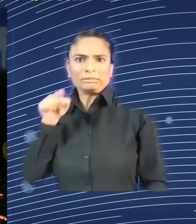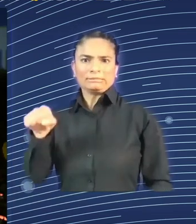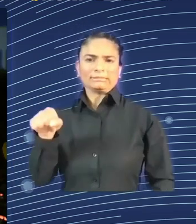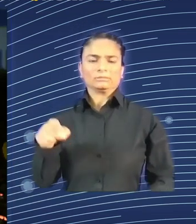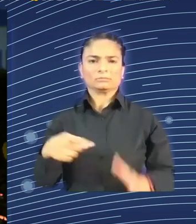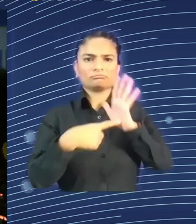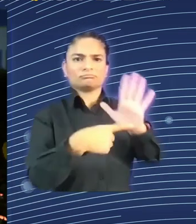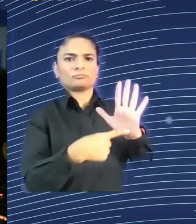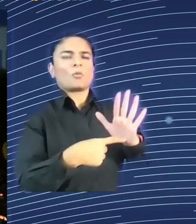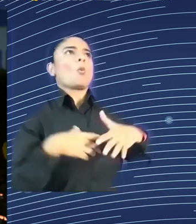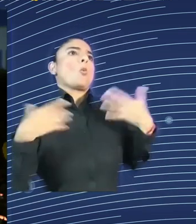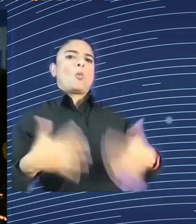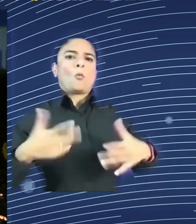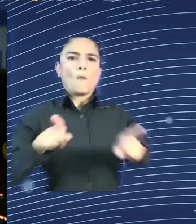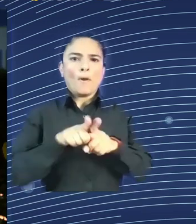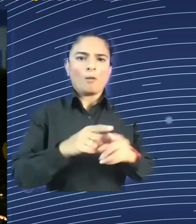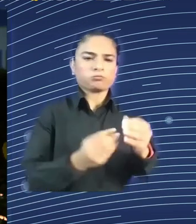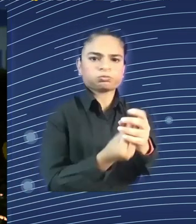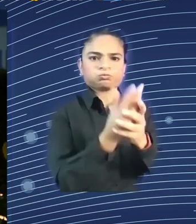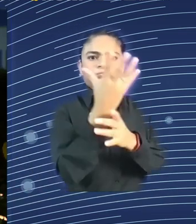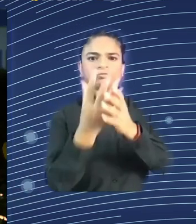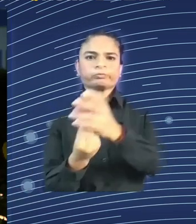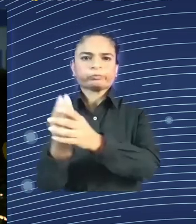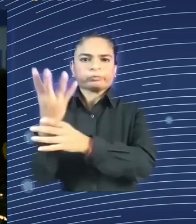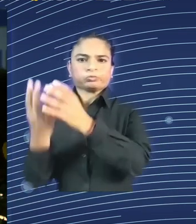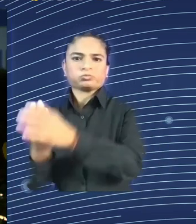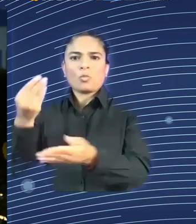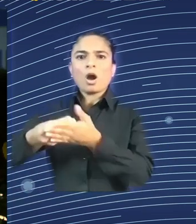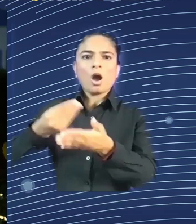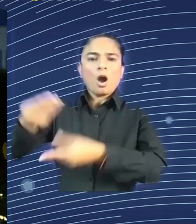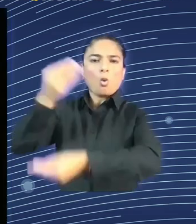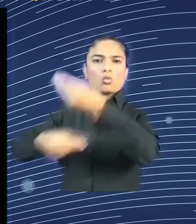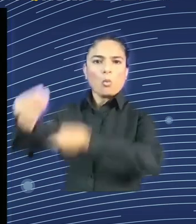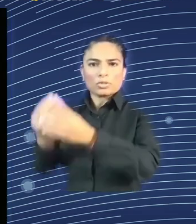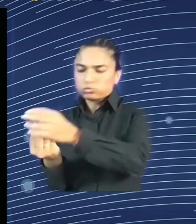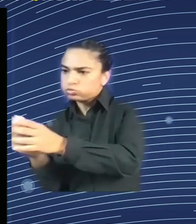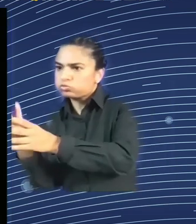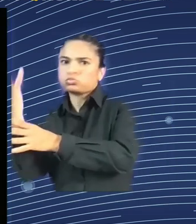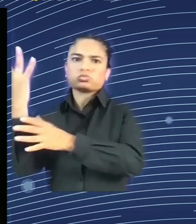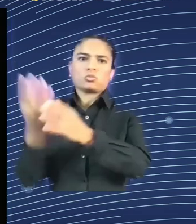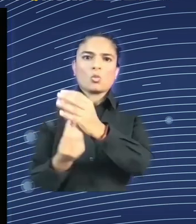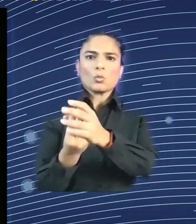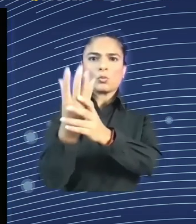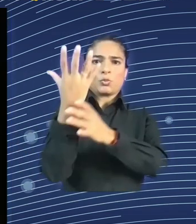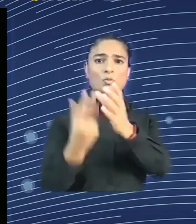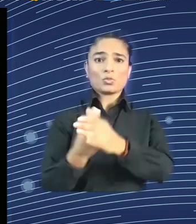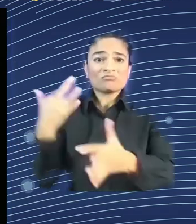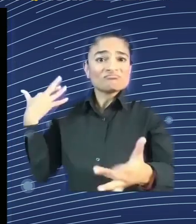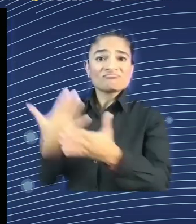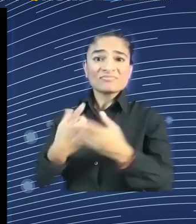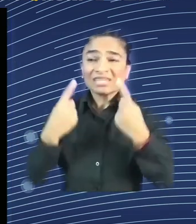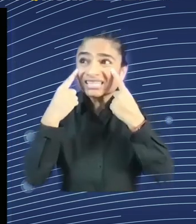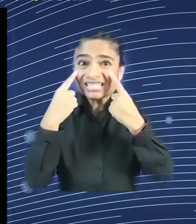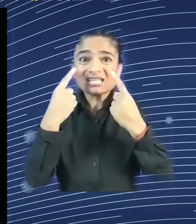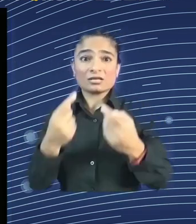we'll never again see such a big growth in productivity manufacturing and such a big rise in the standard of living as we